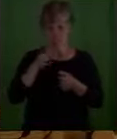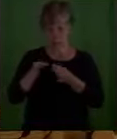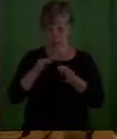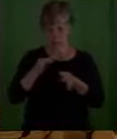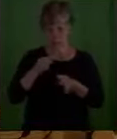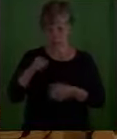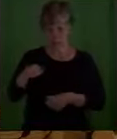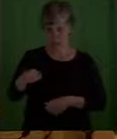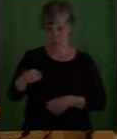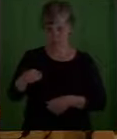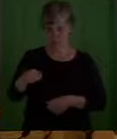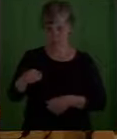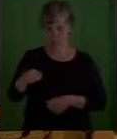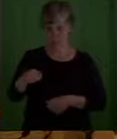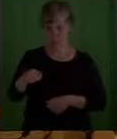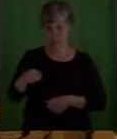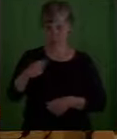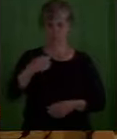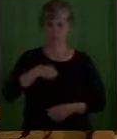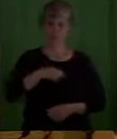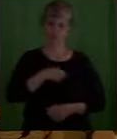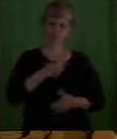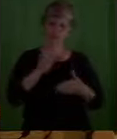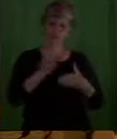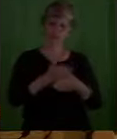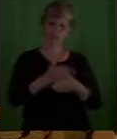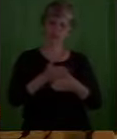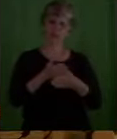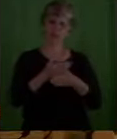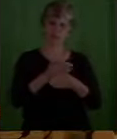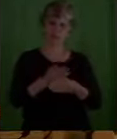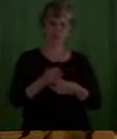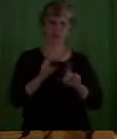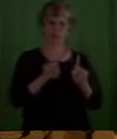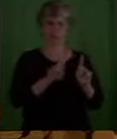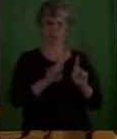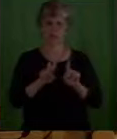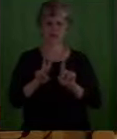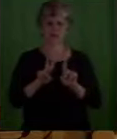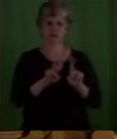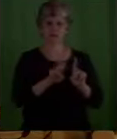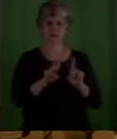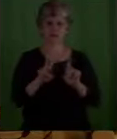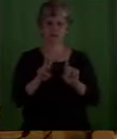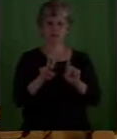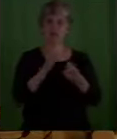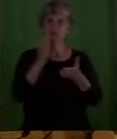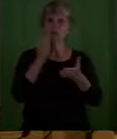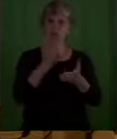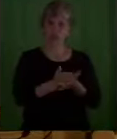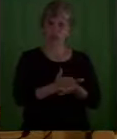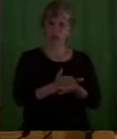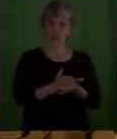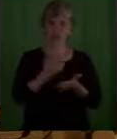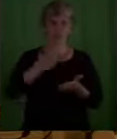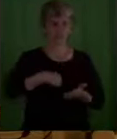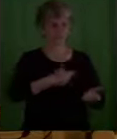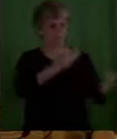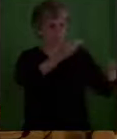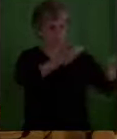So we share as He's walking along stopping to invite Him along with us.